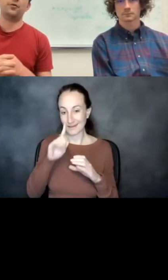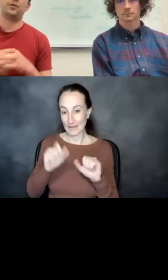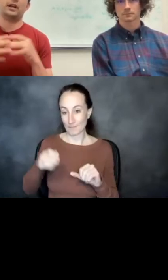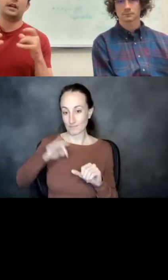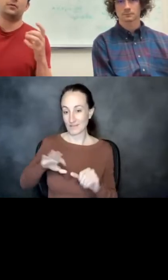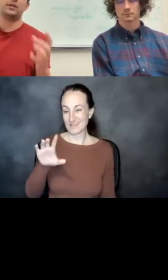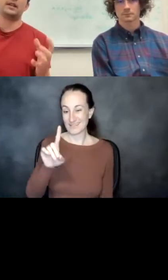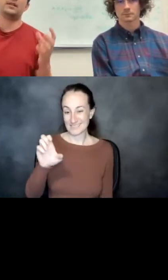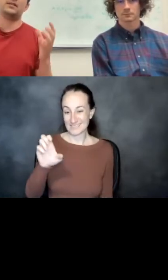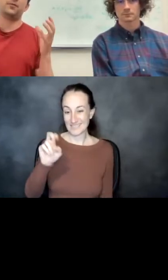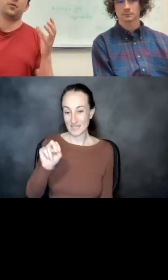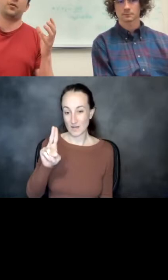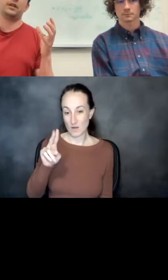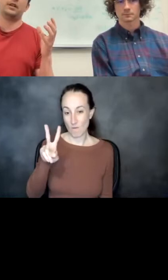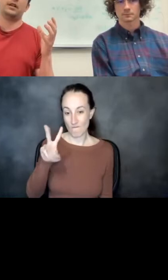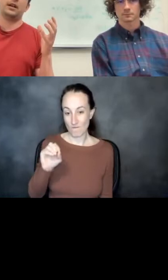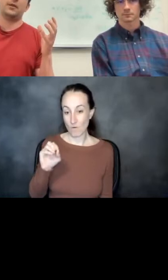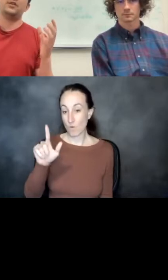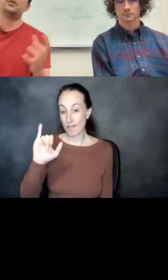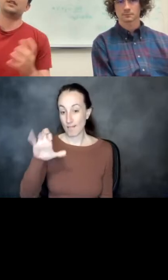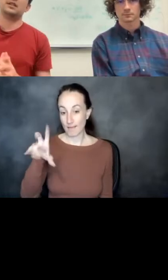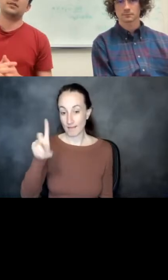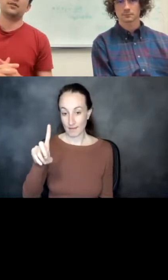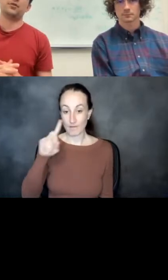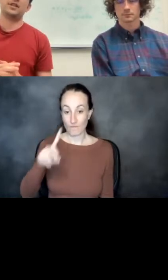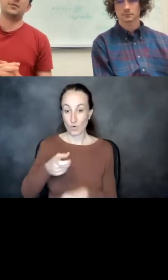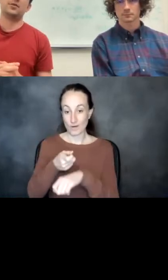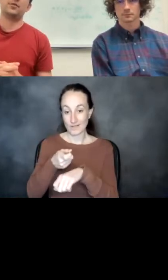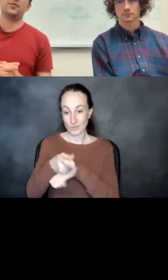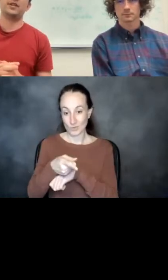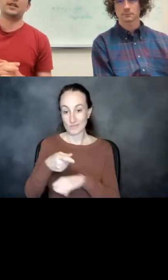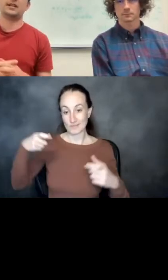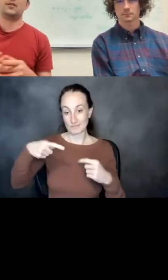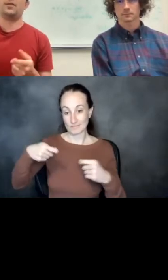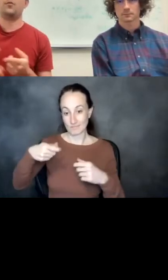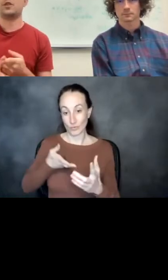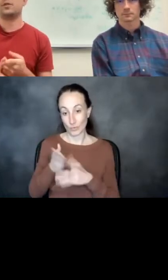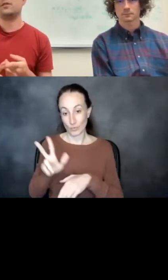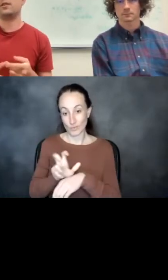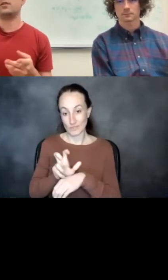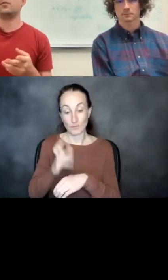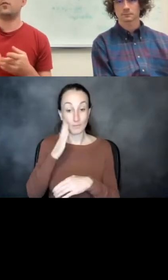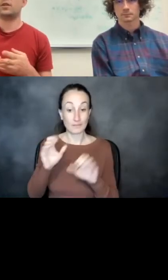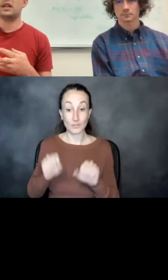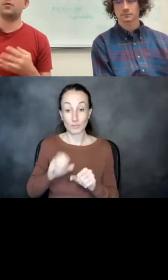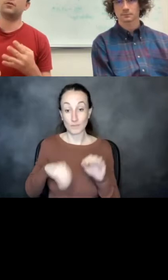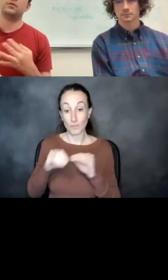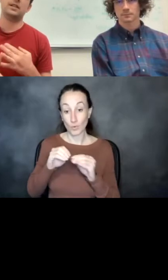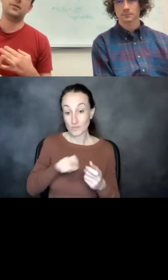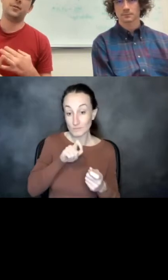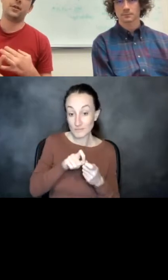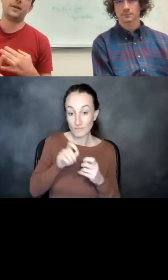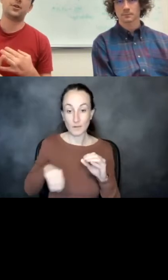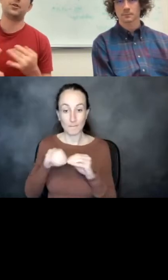novo ligand for inducing signaling through a receptor because it can be more specific, more stable,